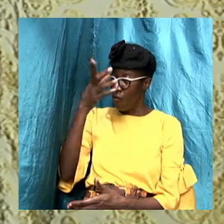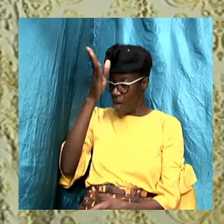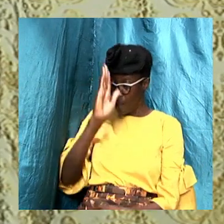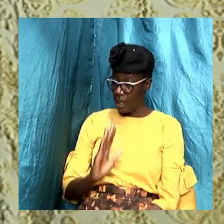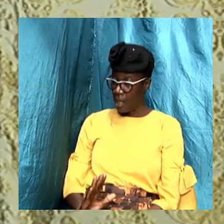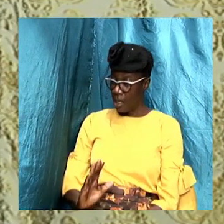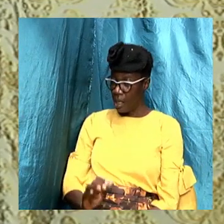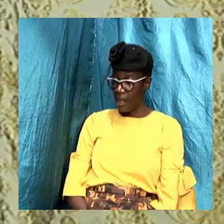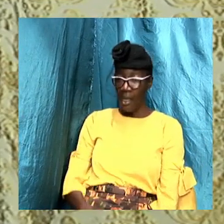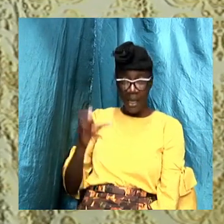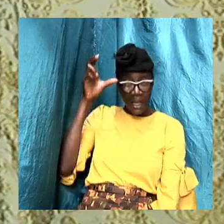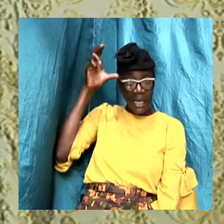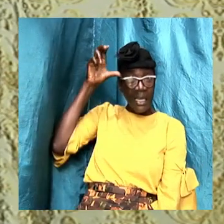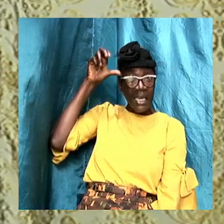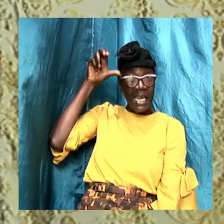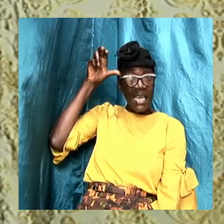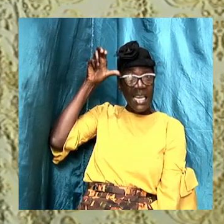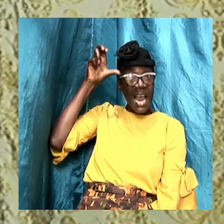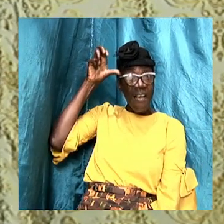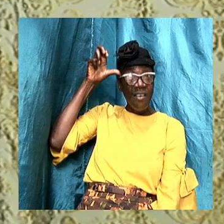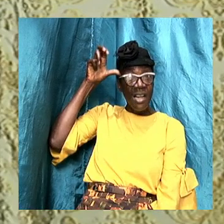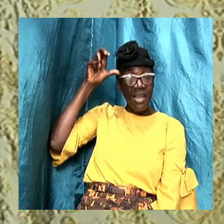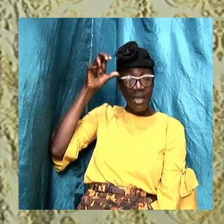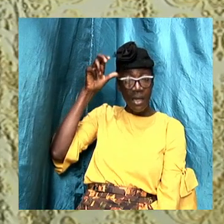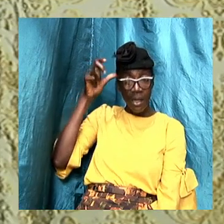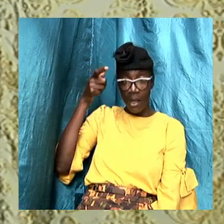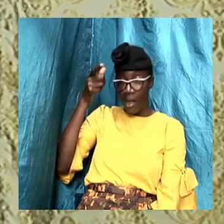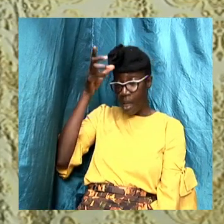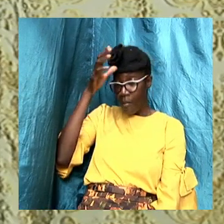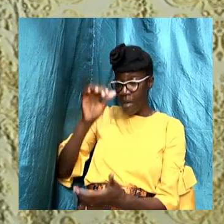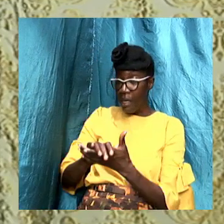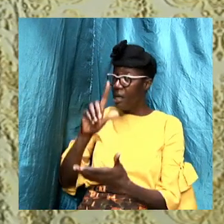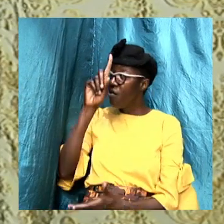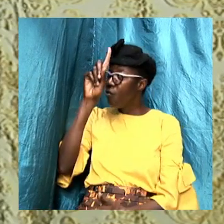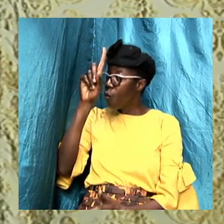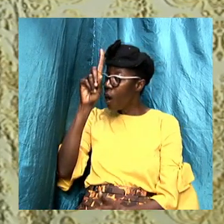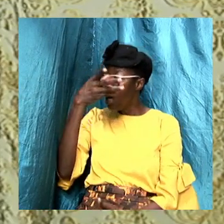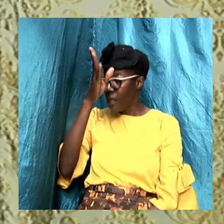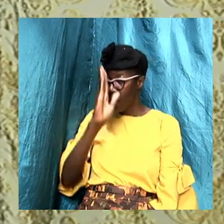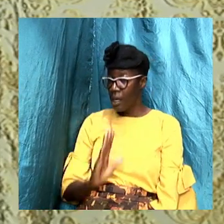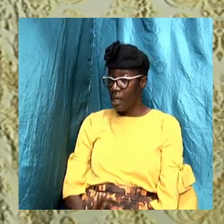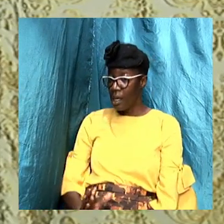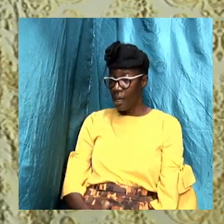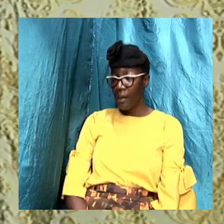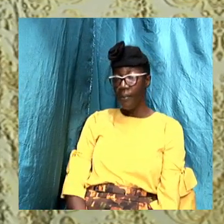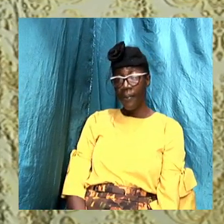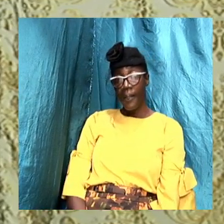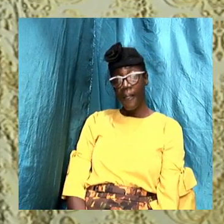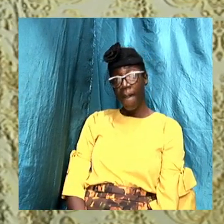and I am saying to us people of God that when persons